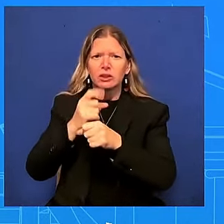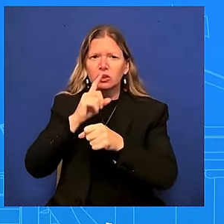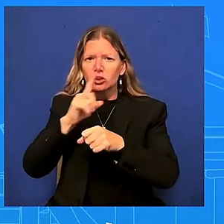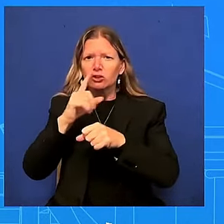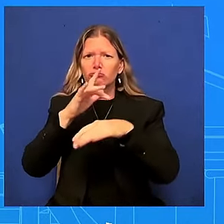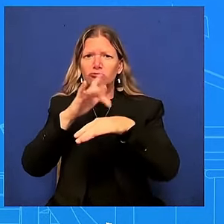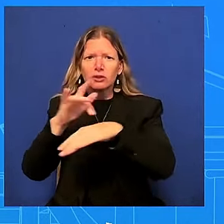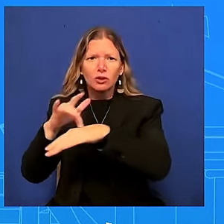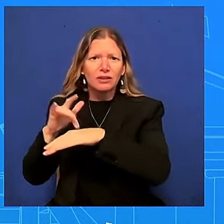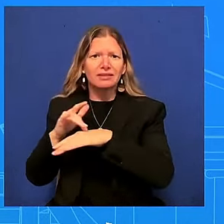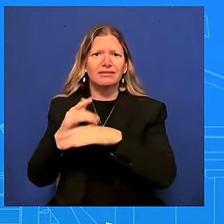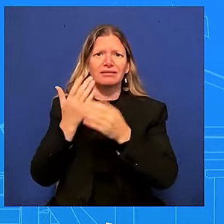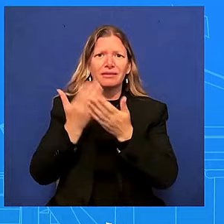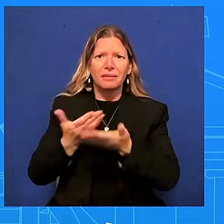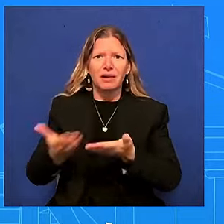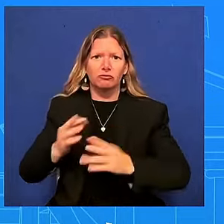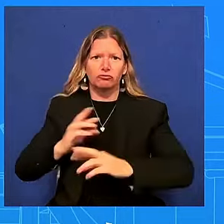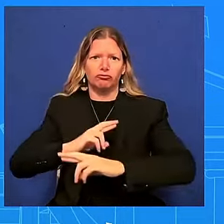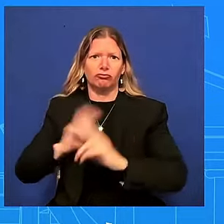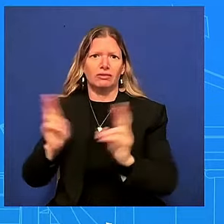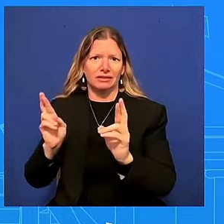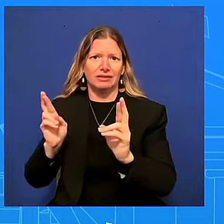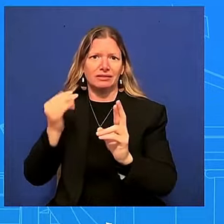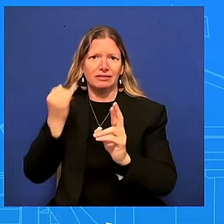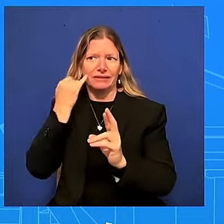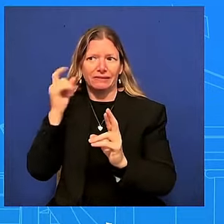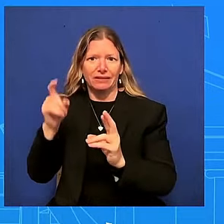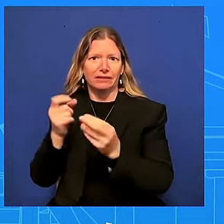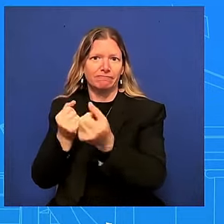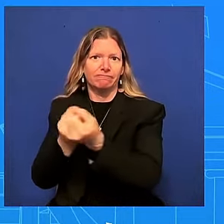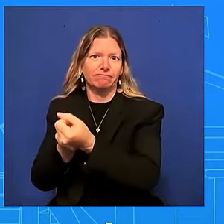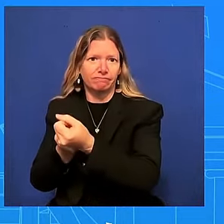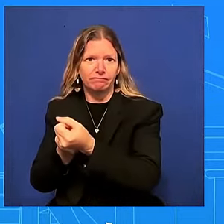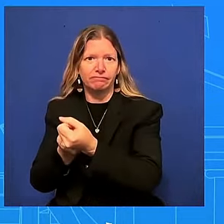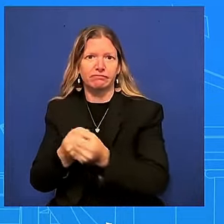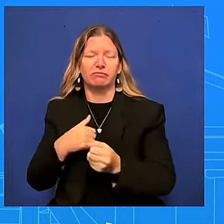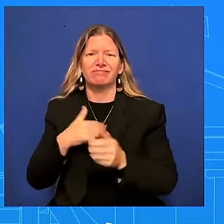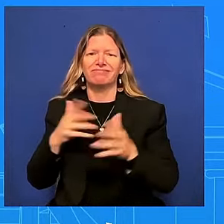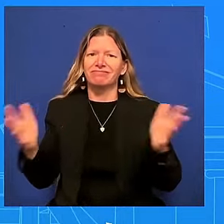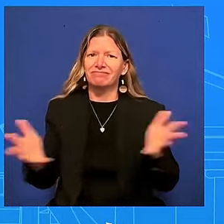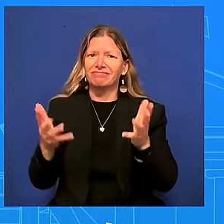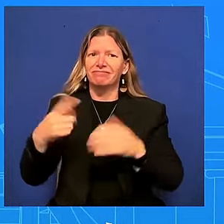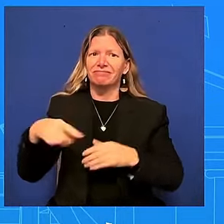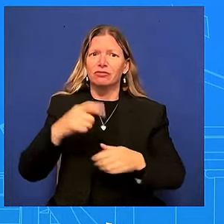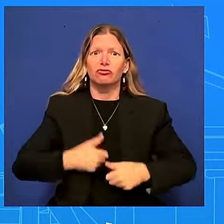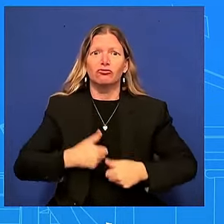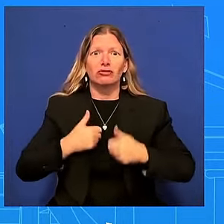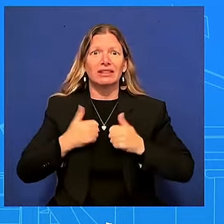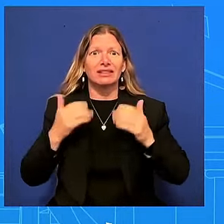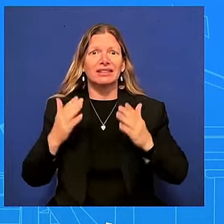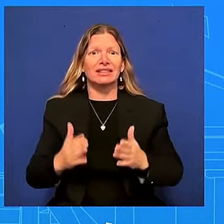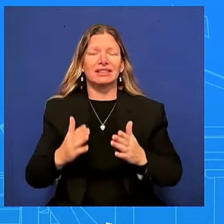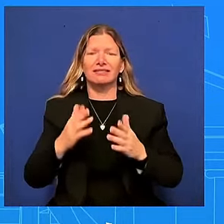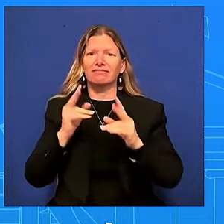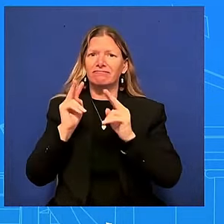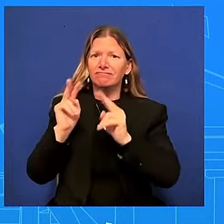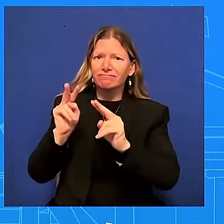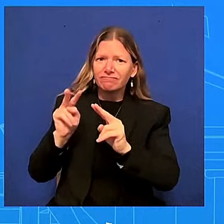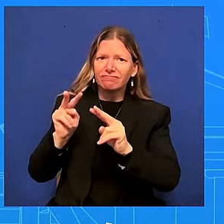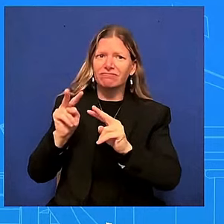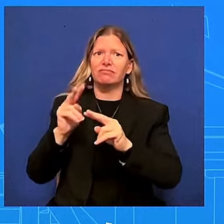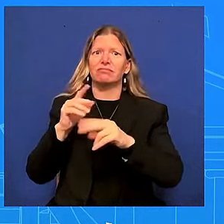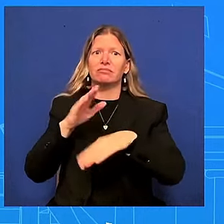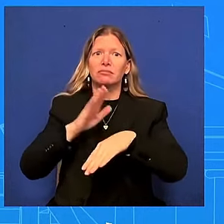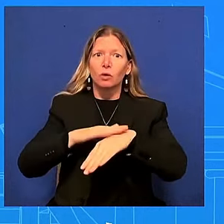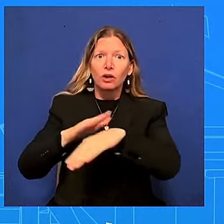residents to stay vigilant and and heed the warnings of local officials you heard that from the president as well next I want to express